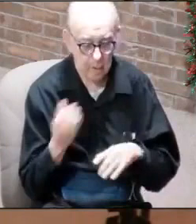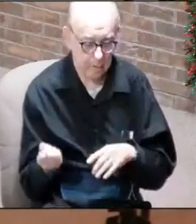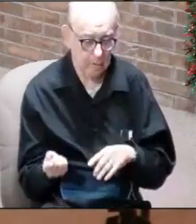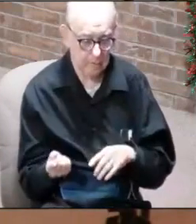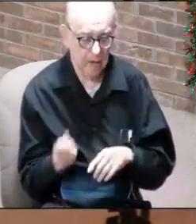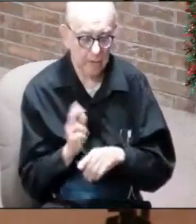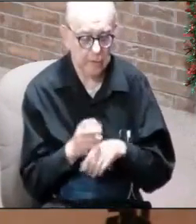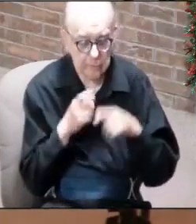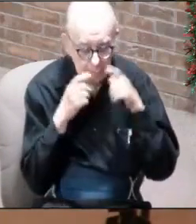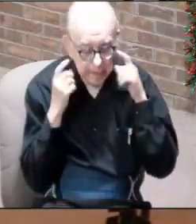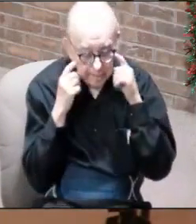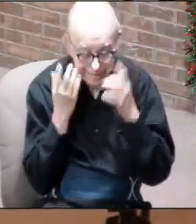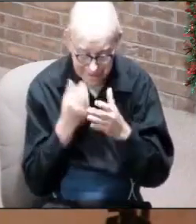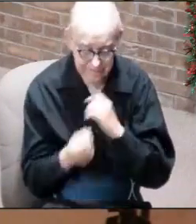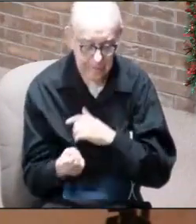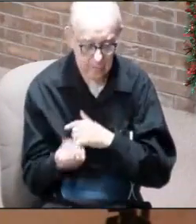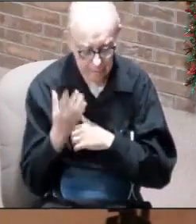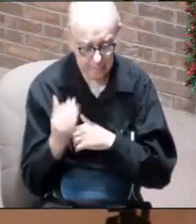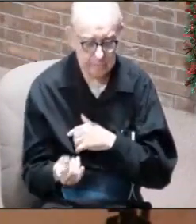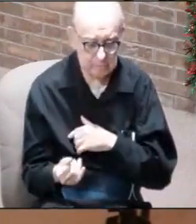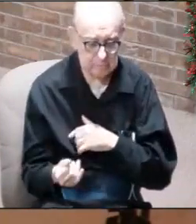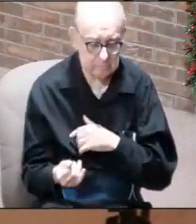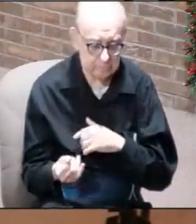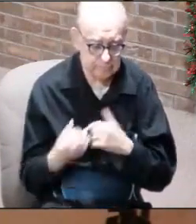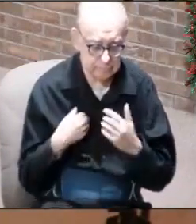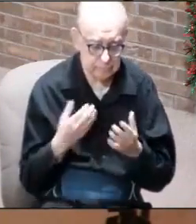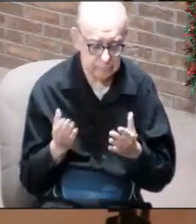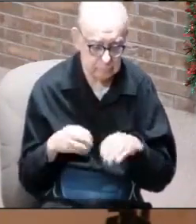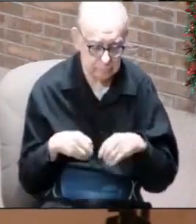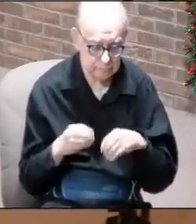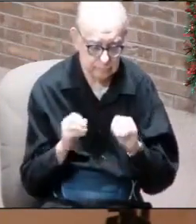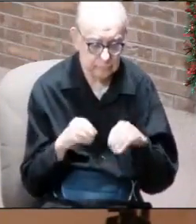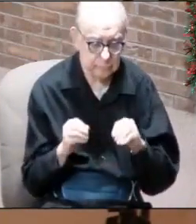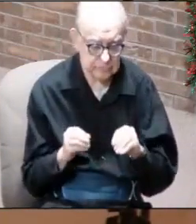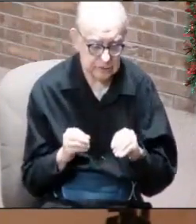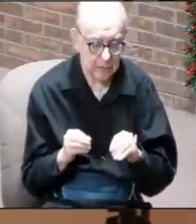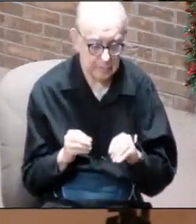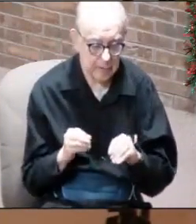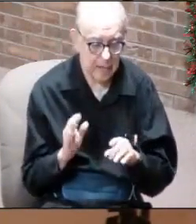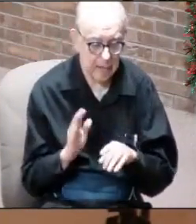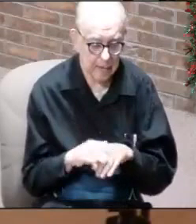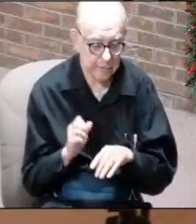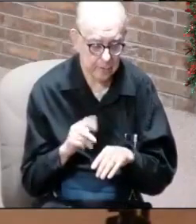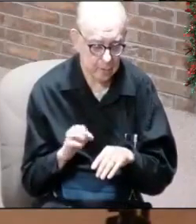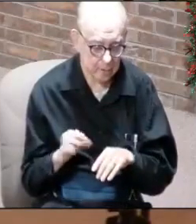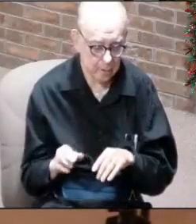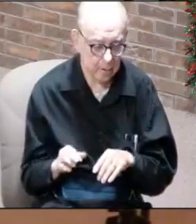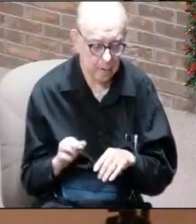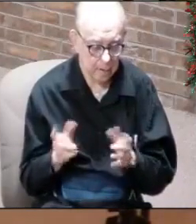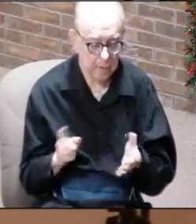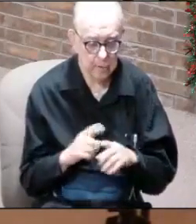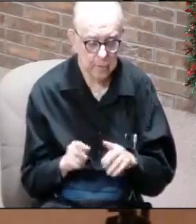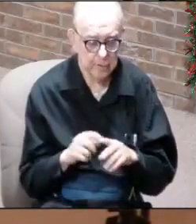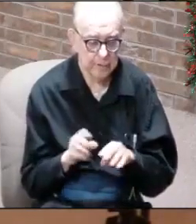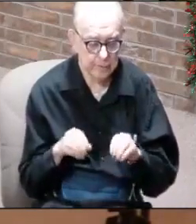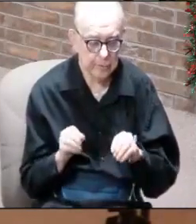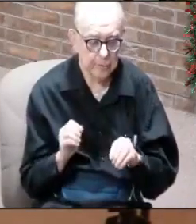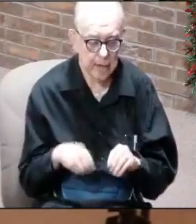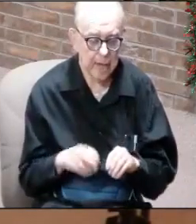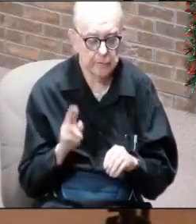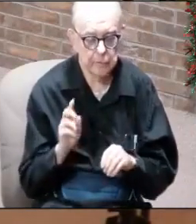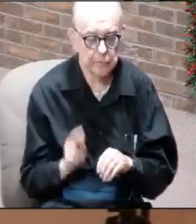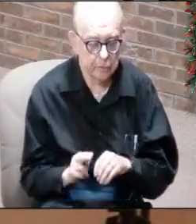I'll wear a mask. Why? Because if I want to shop in Kroger, I have to. If I want to go to Lowe's, I have to.